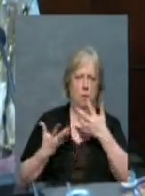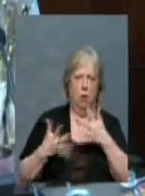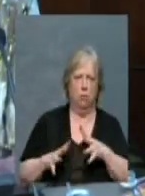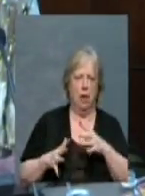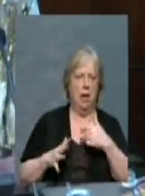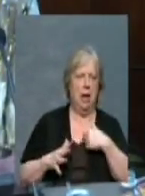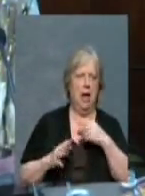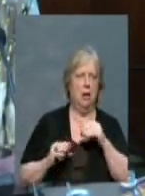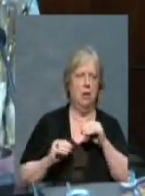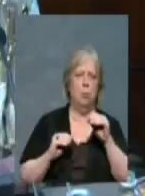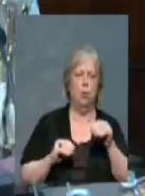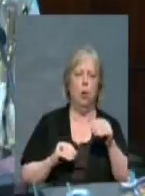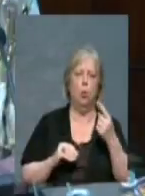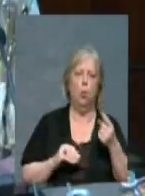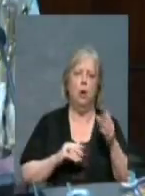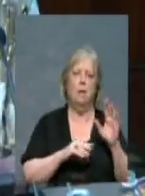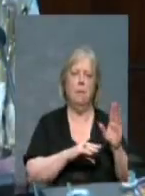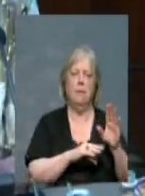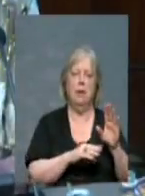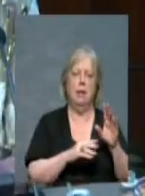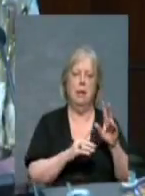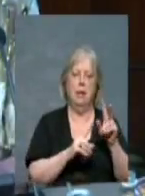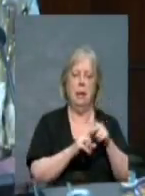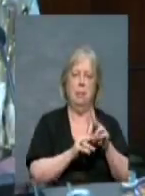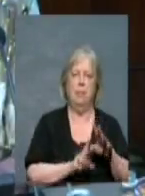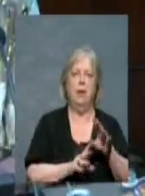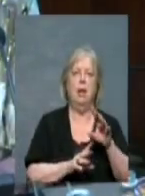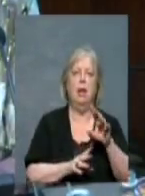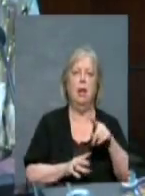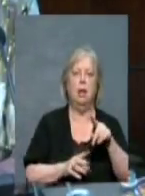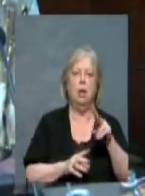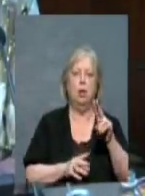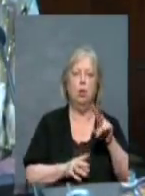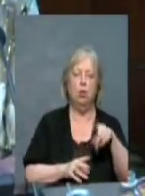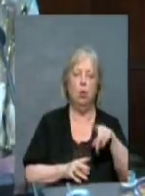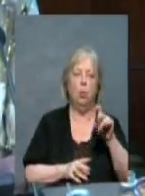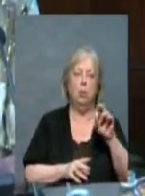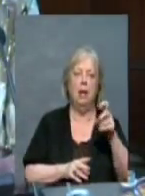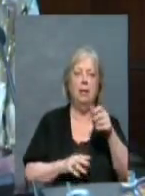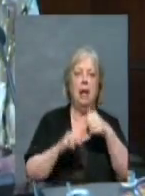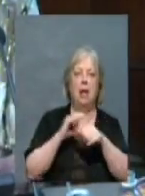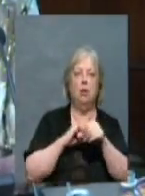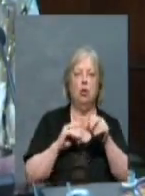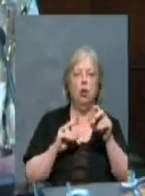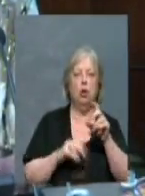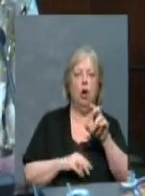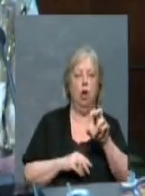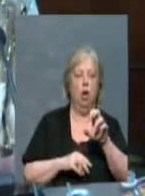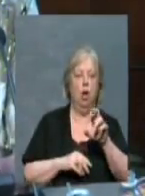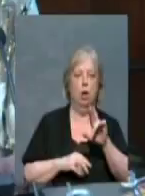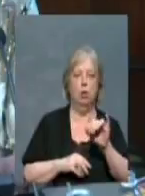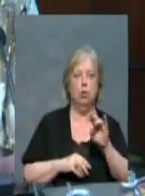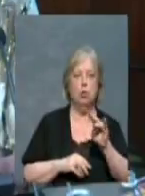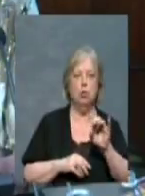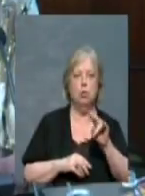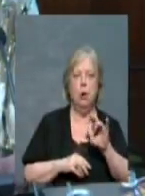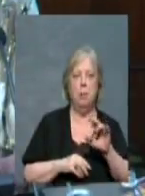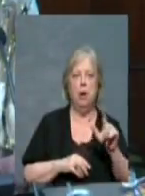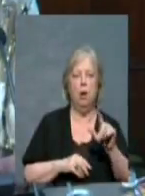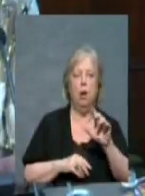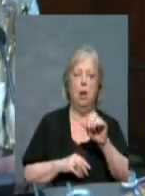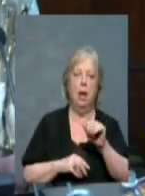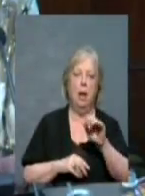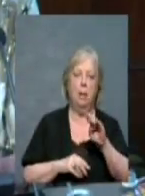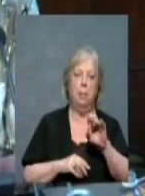to replace one of Mr. Phillips' duplexes under criminal abatement, and he continues to build and build and build,